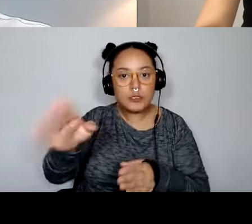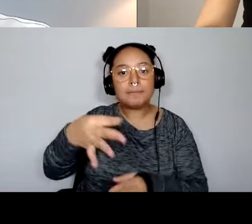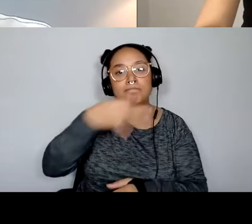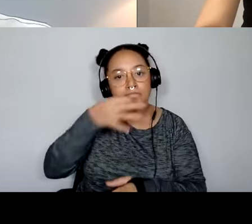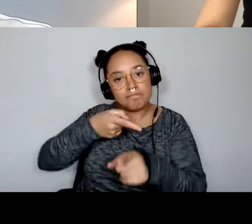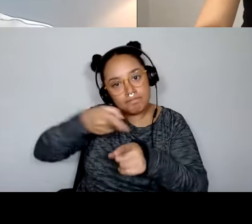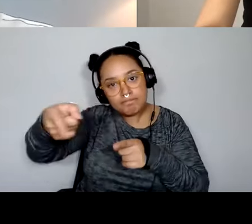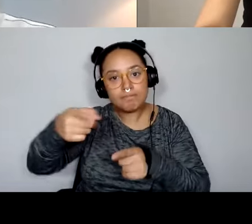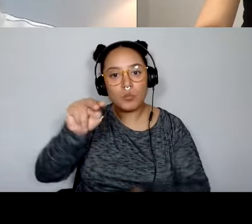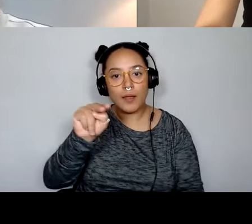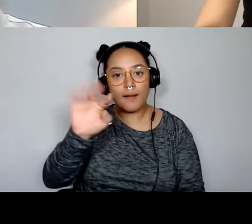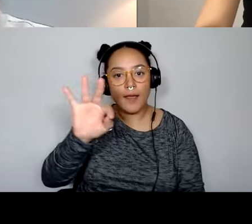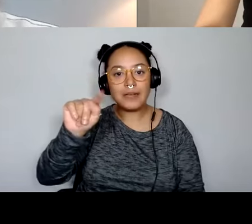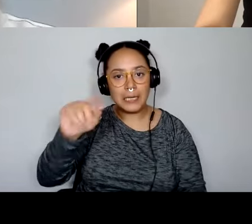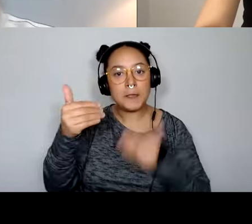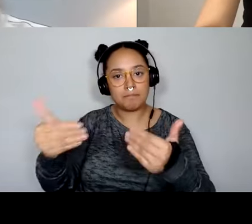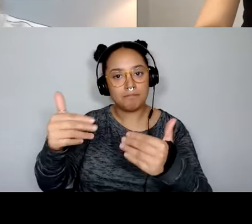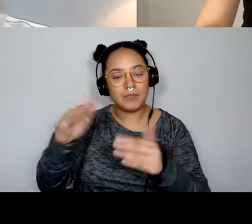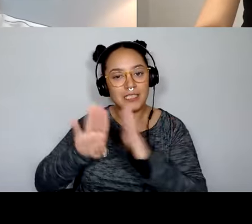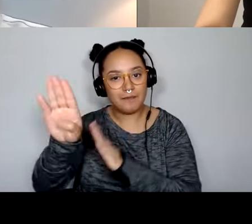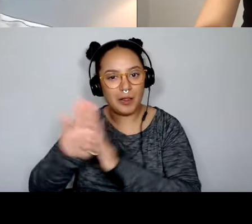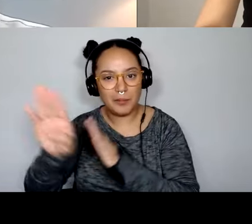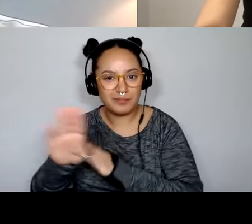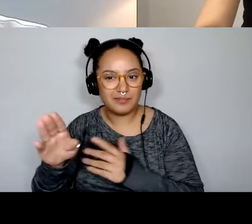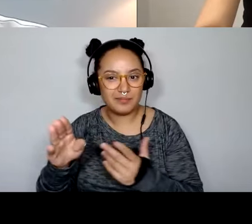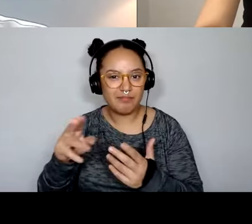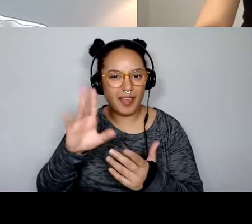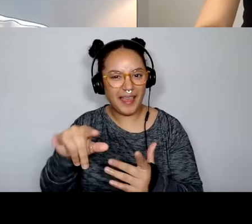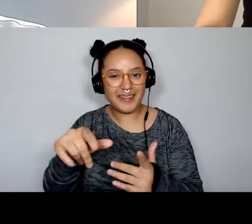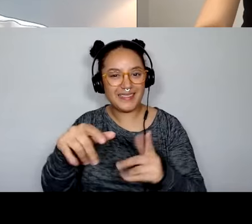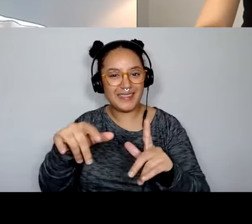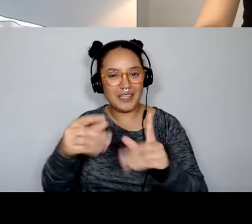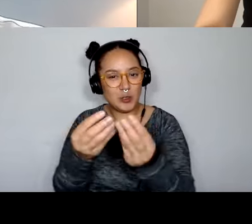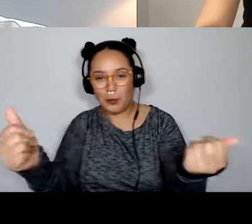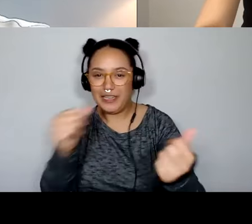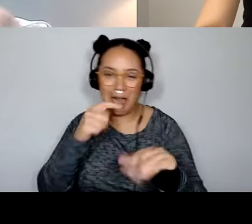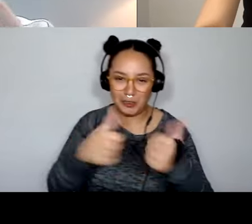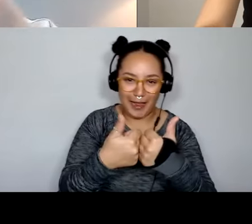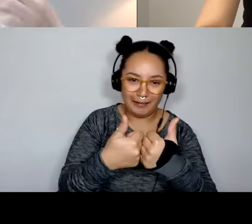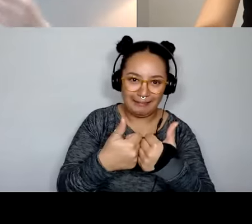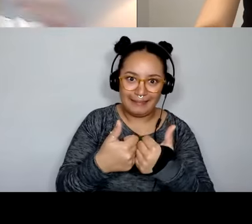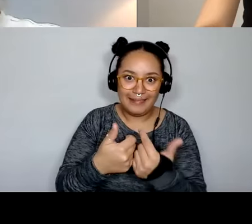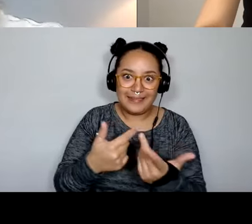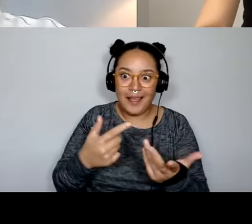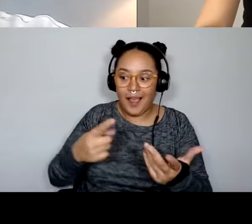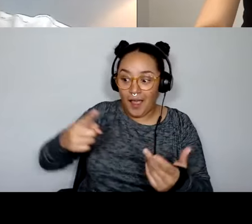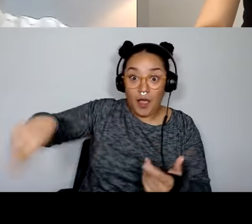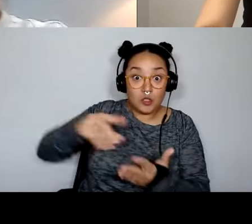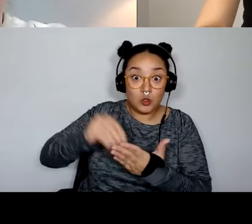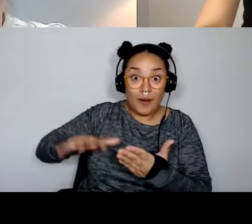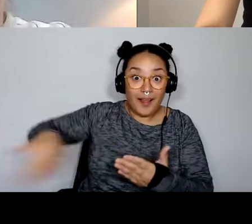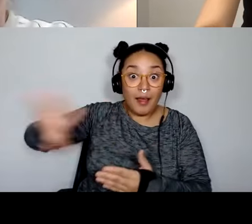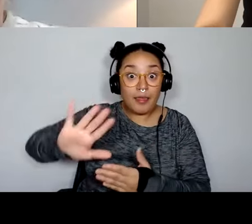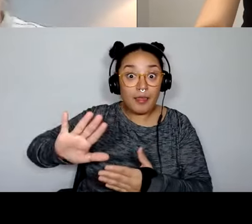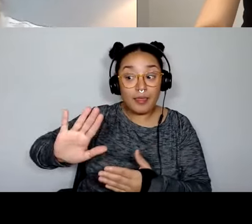and go ahead and build that. Um, there's no way to know what the specific skills are of the students. They're coming from